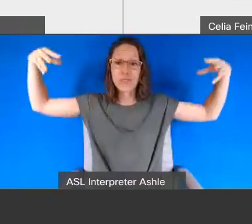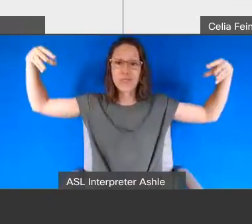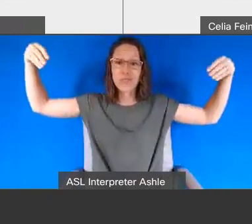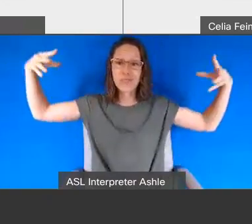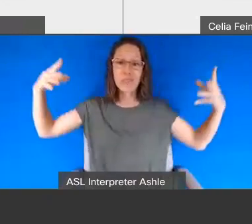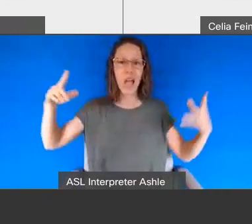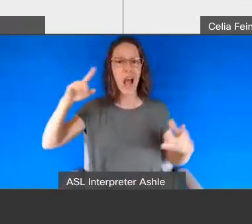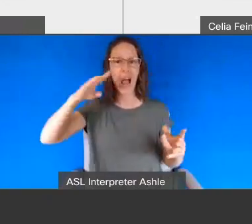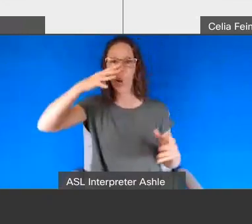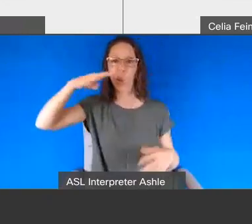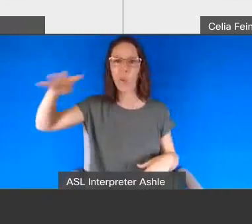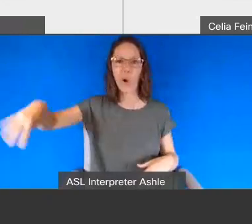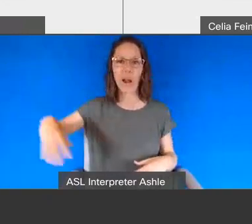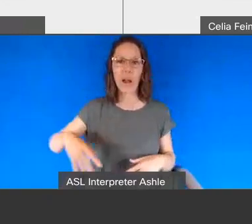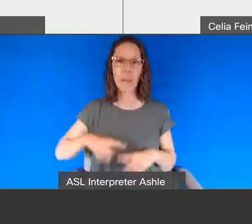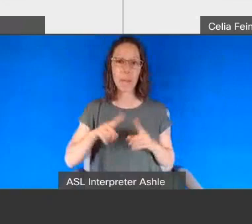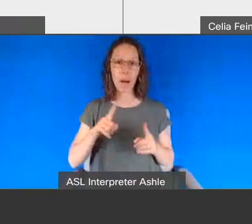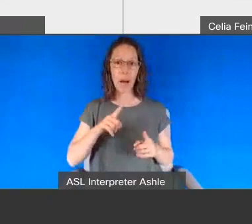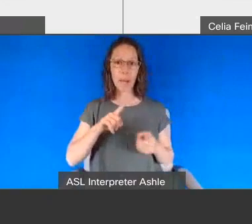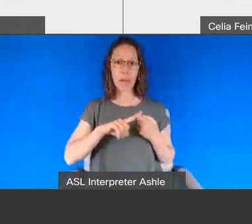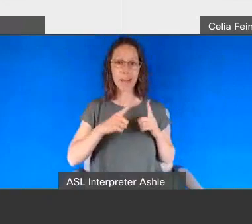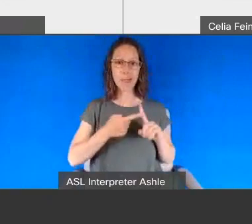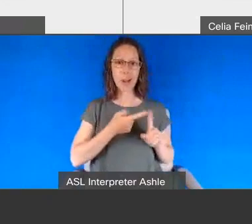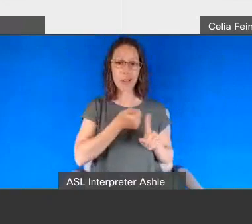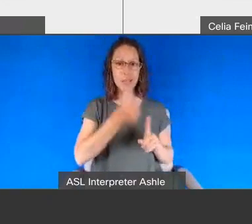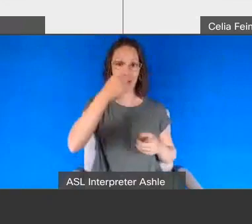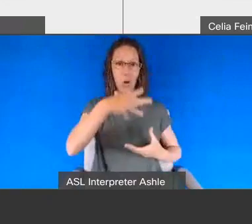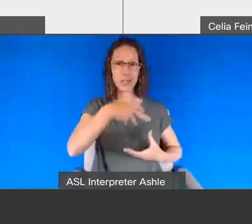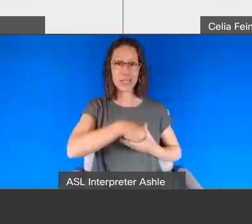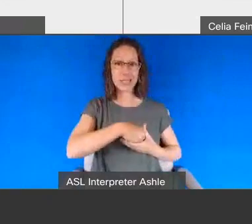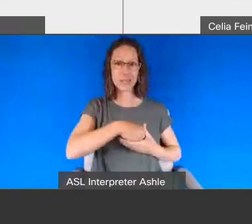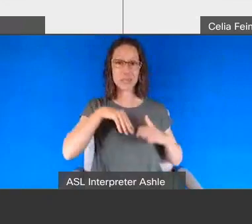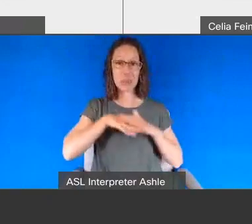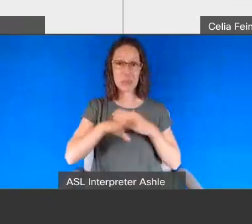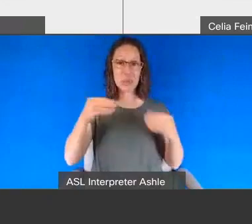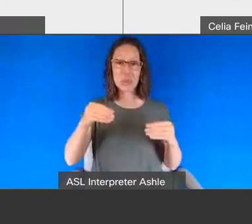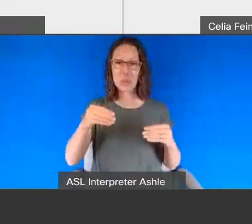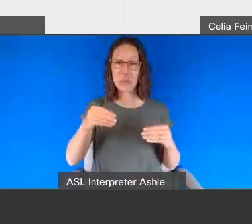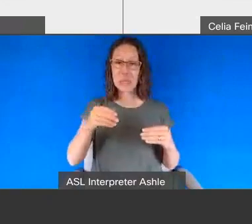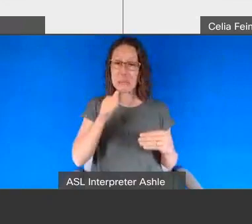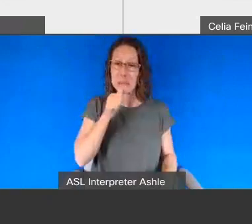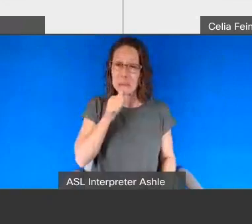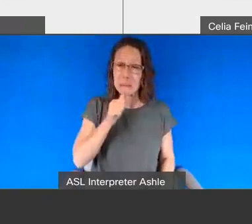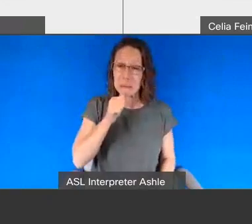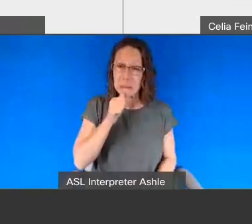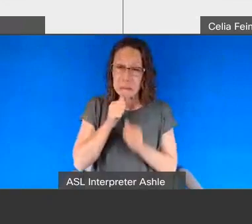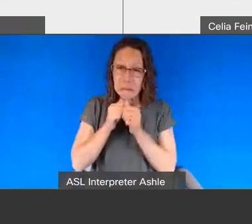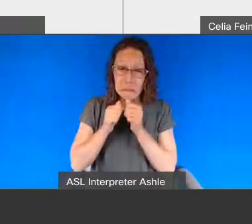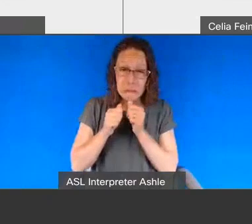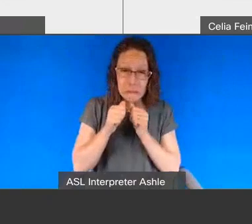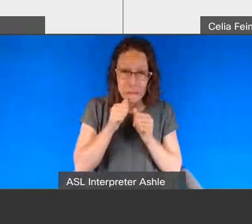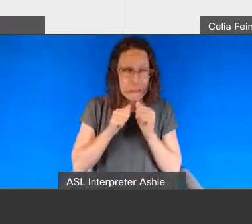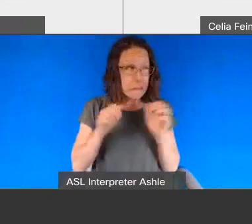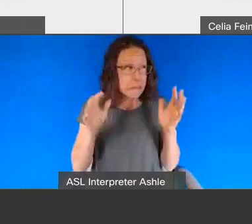and to her it is absolutely unbearable and she finds it to be very frustrating